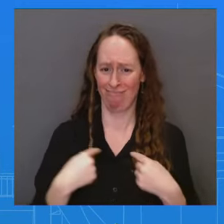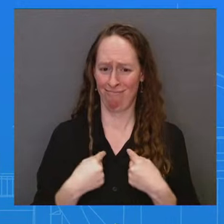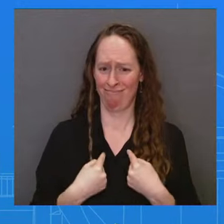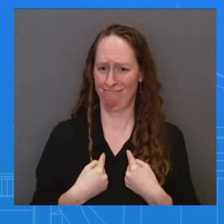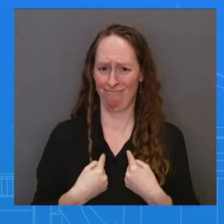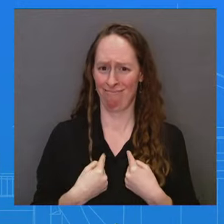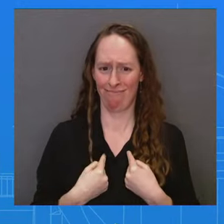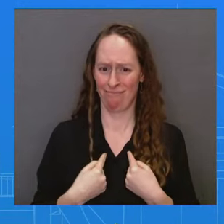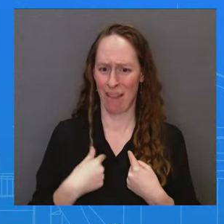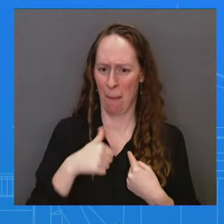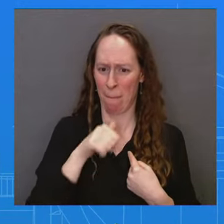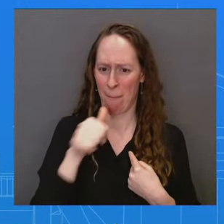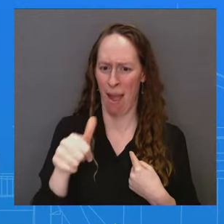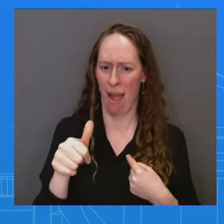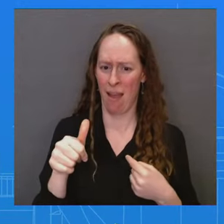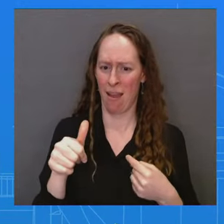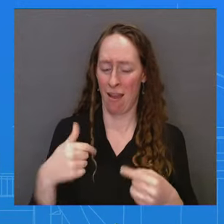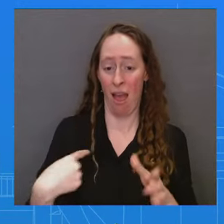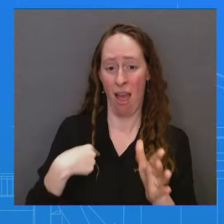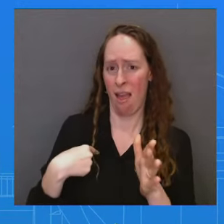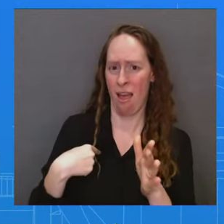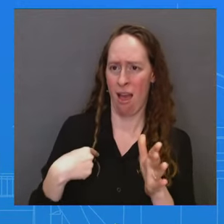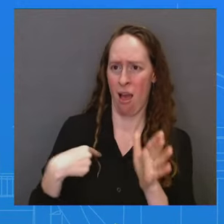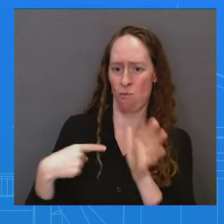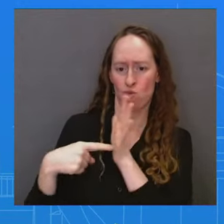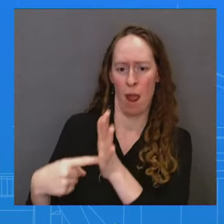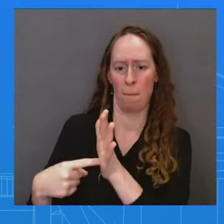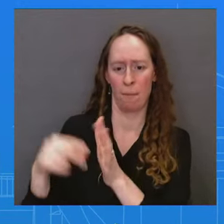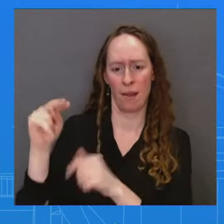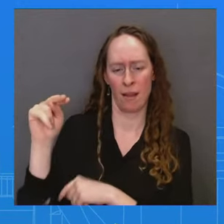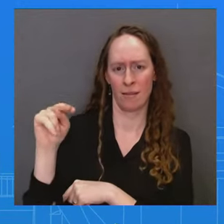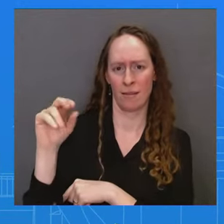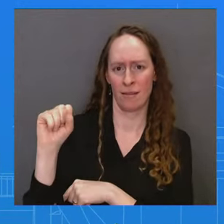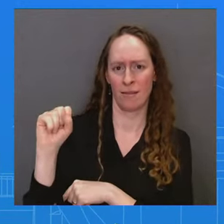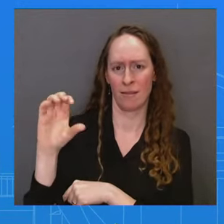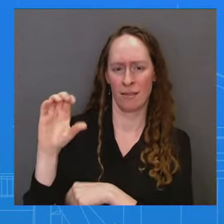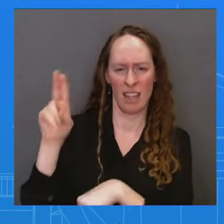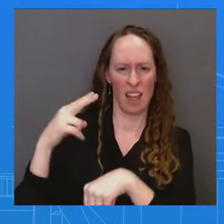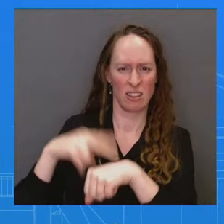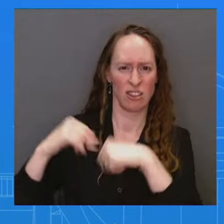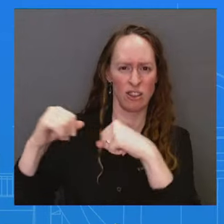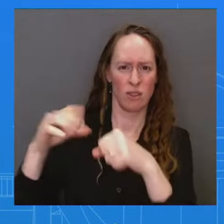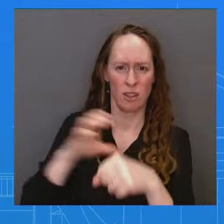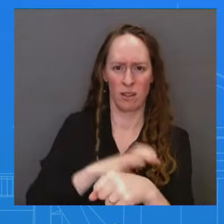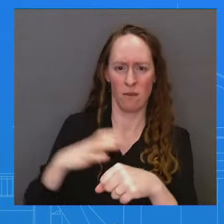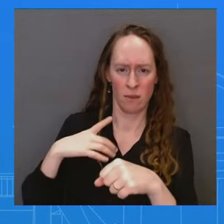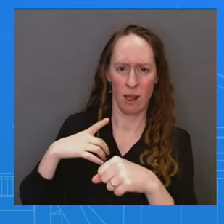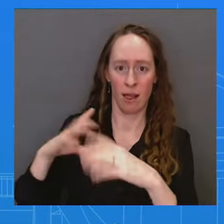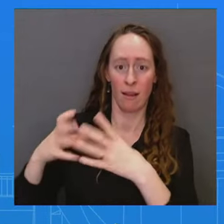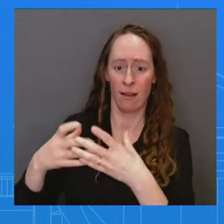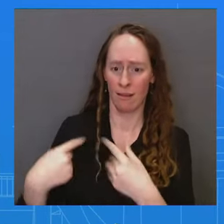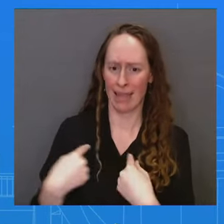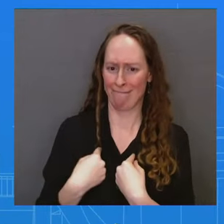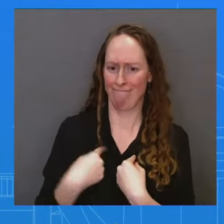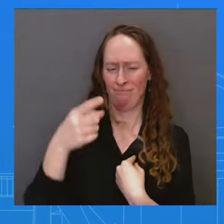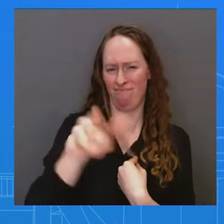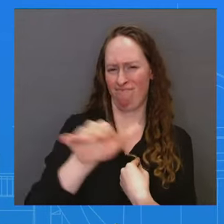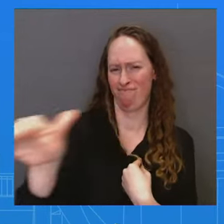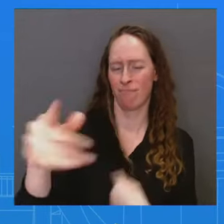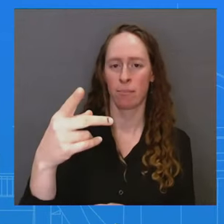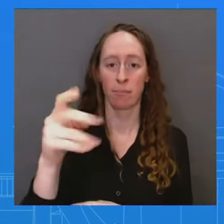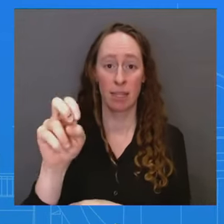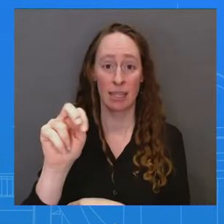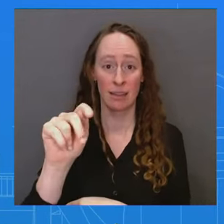Security Council and the administration. I would refer you to the Pentagon to speak to, you know, the